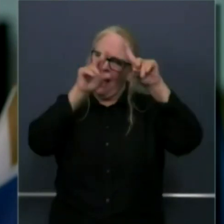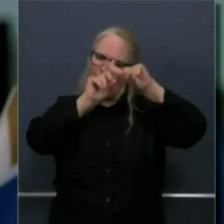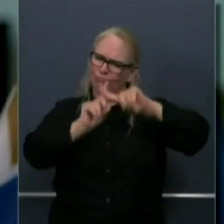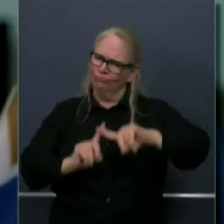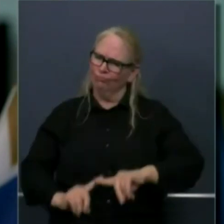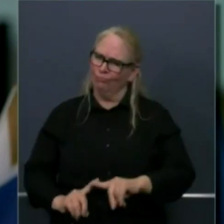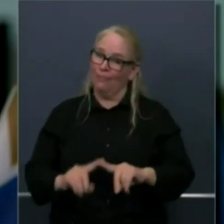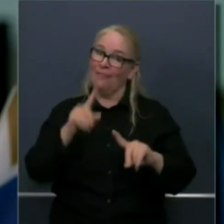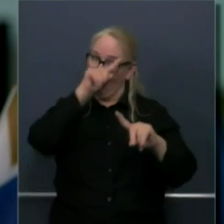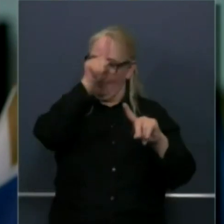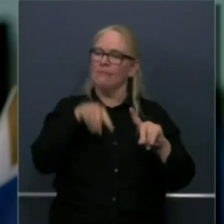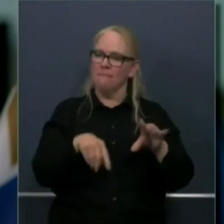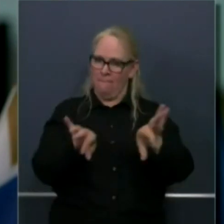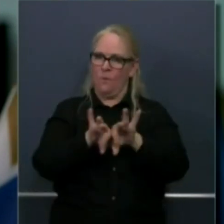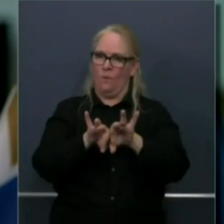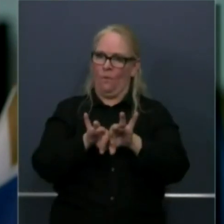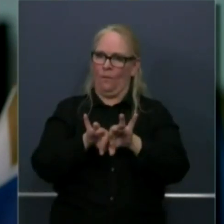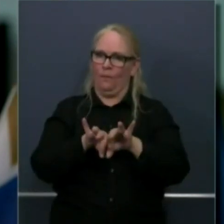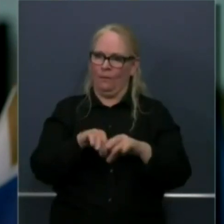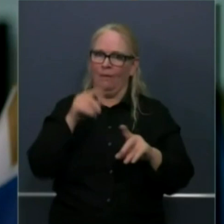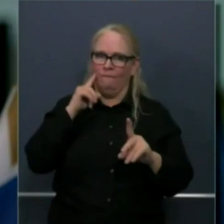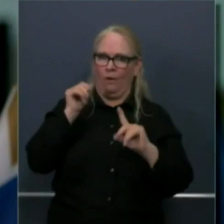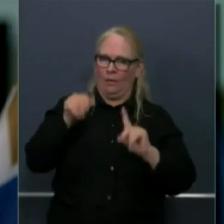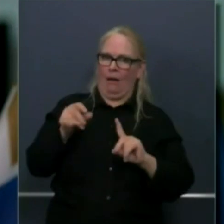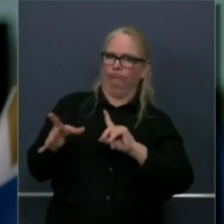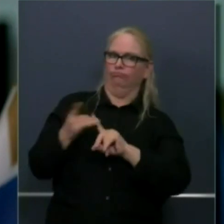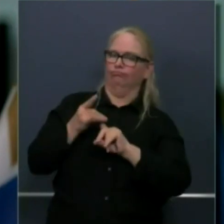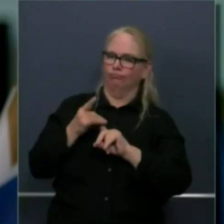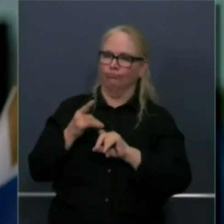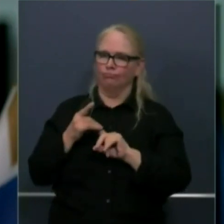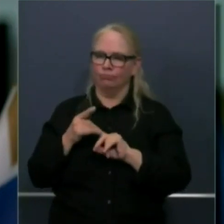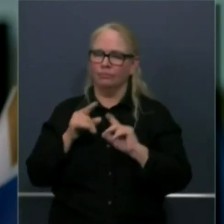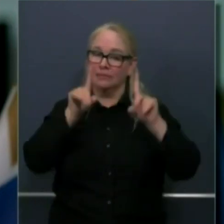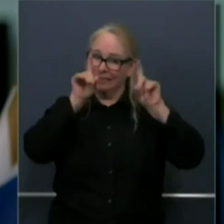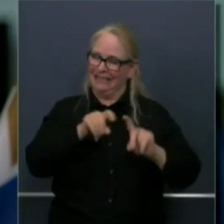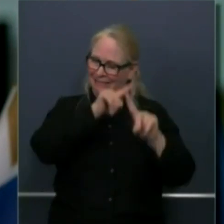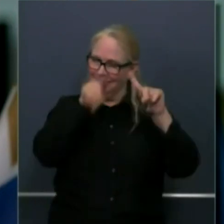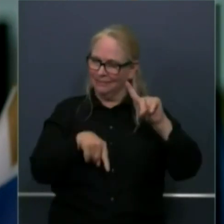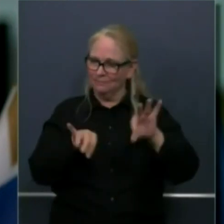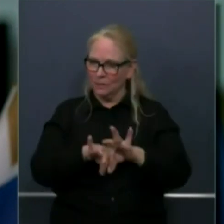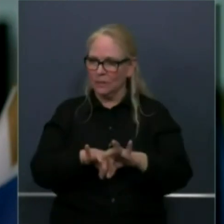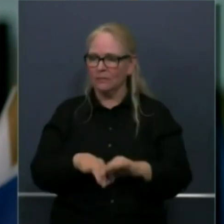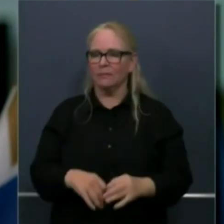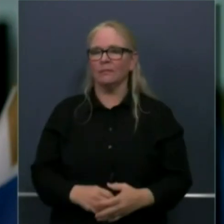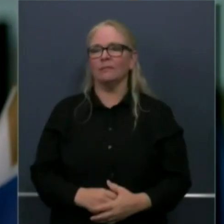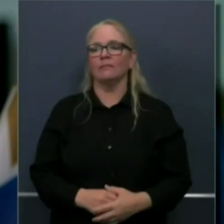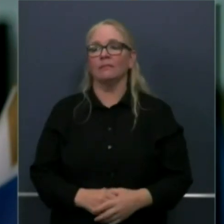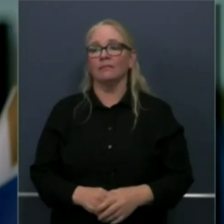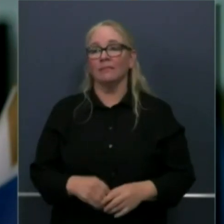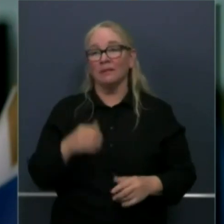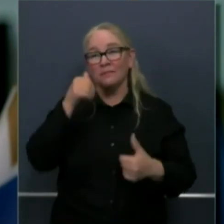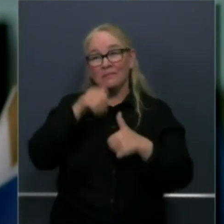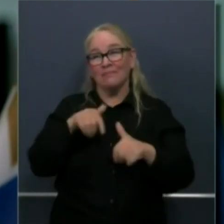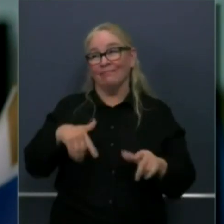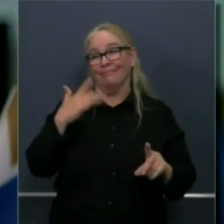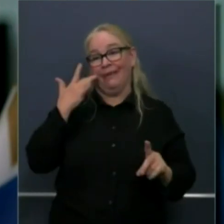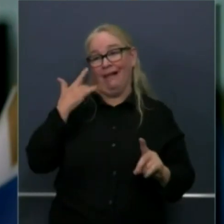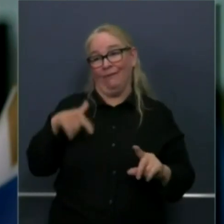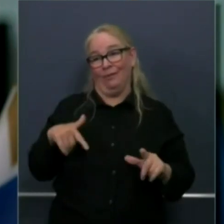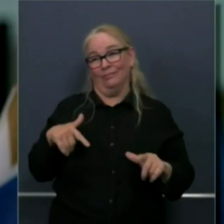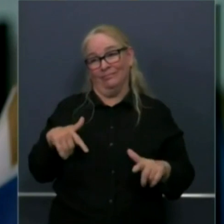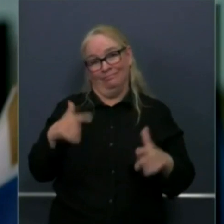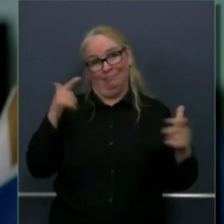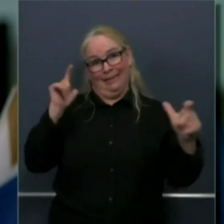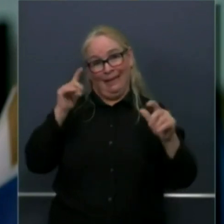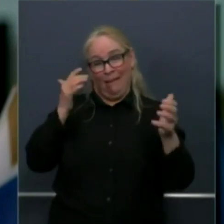we need to adequately test. We're at a scale that's unlike any other state in the country and a scale of